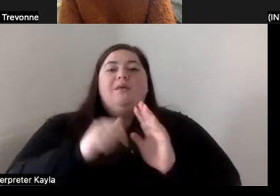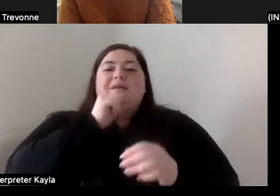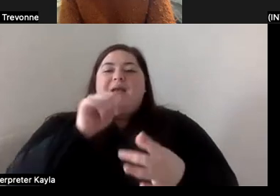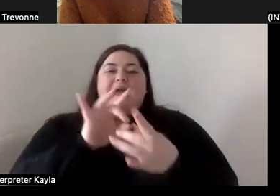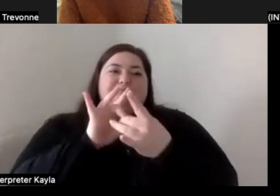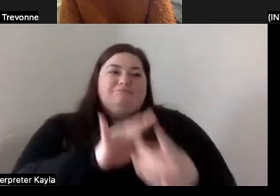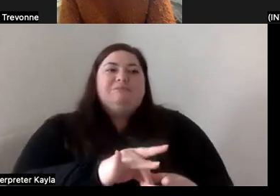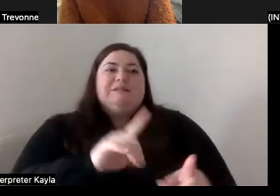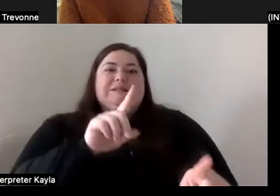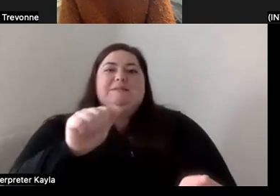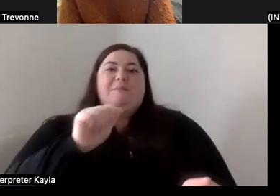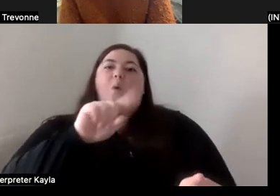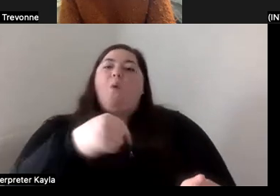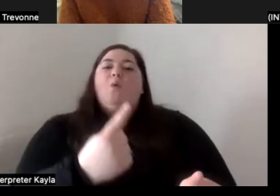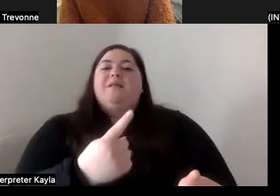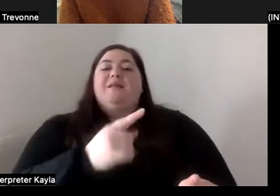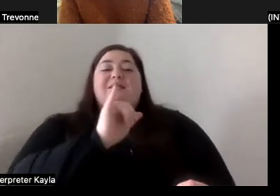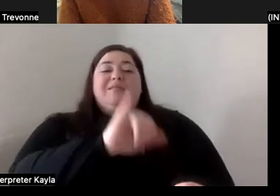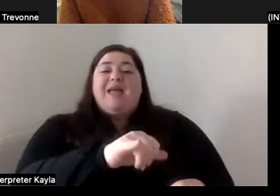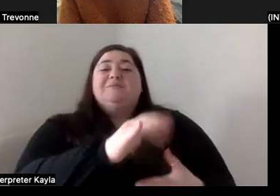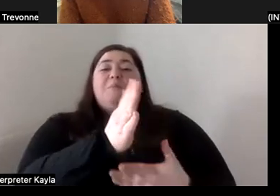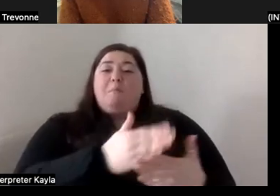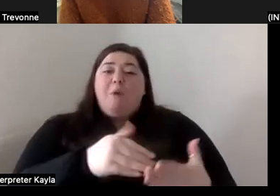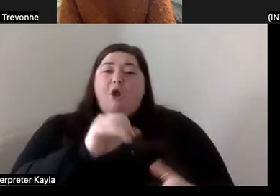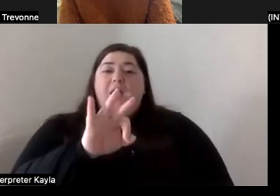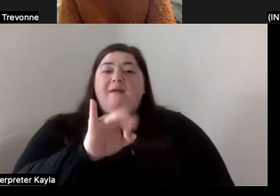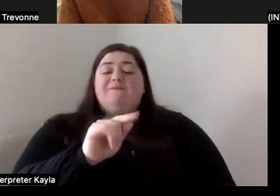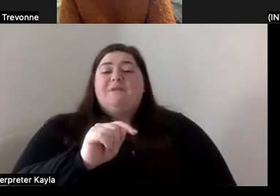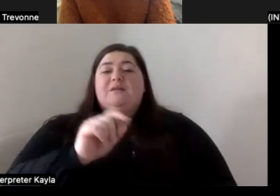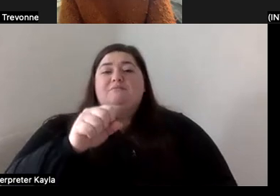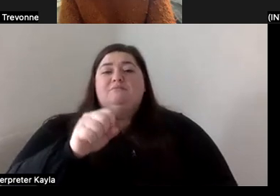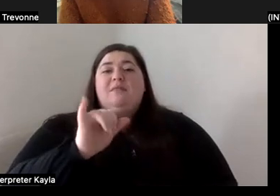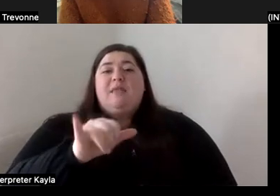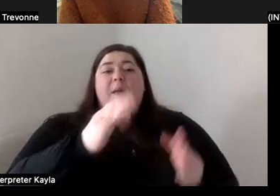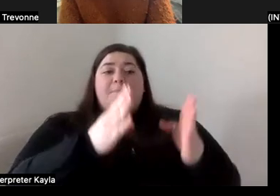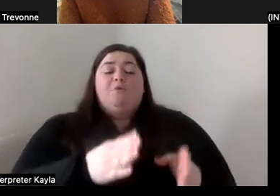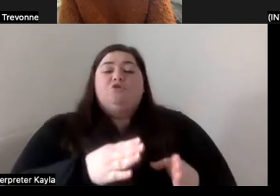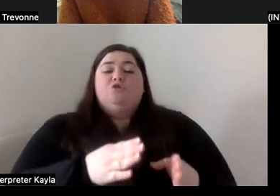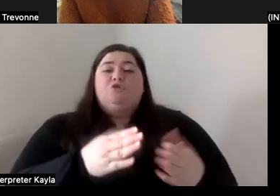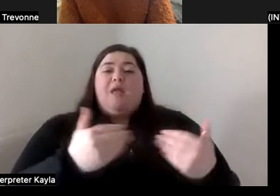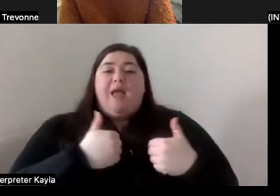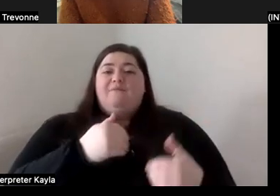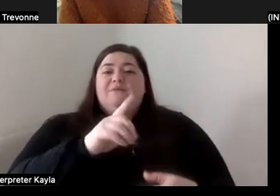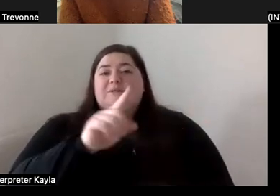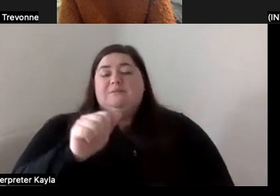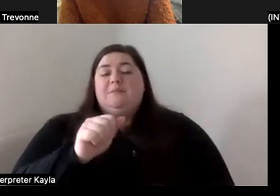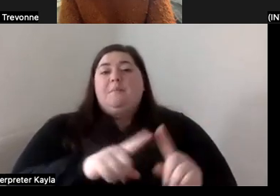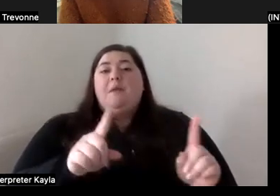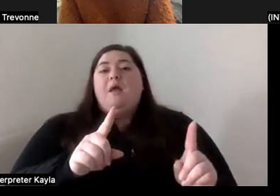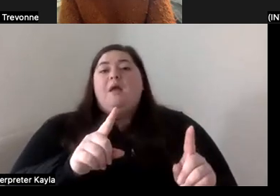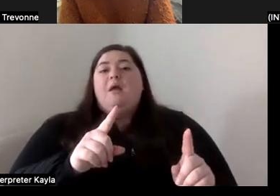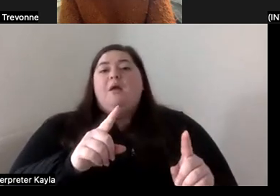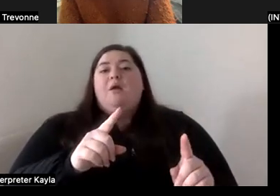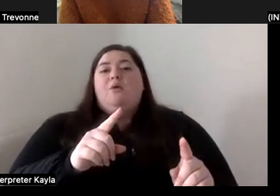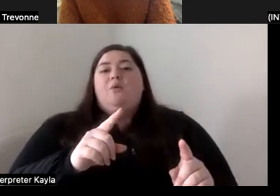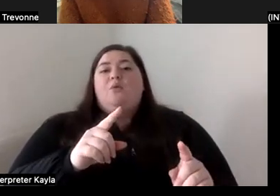disability. Disability is just a part of it because the person just also happens to be disabled. I feel like that's what we're meaning